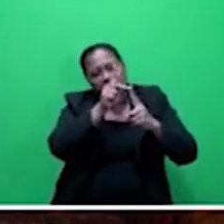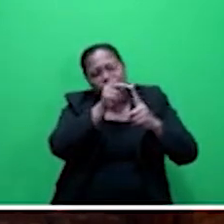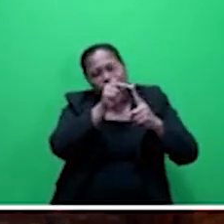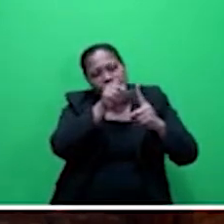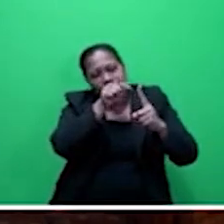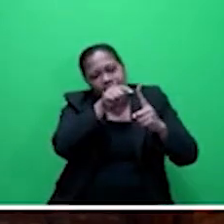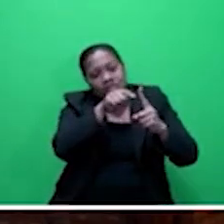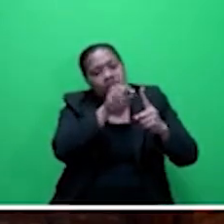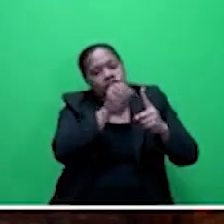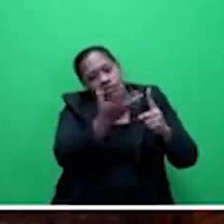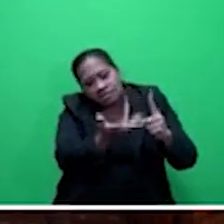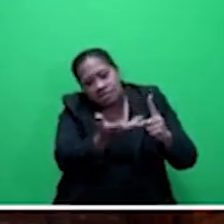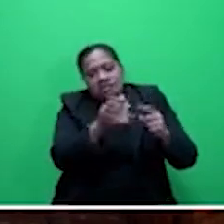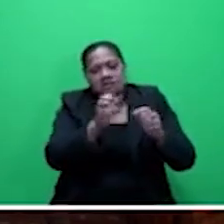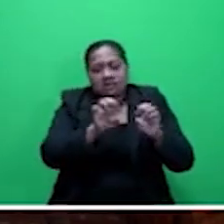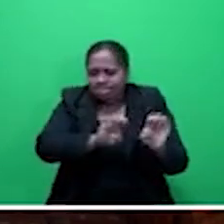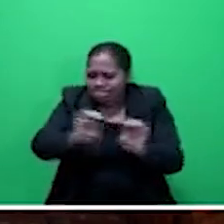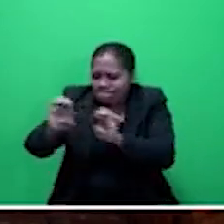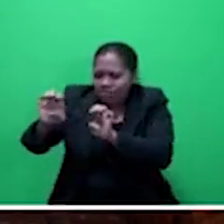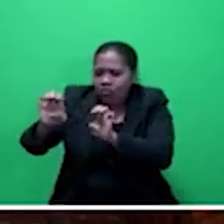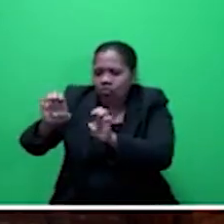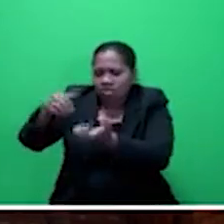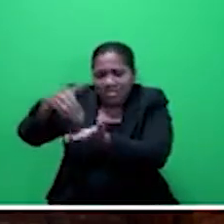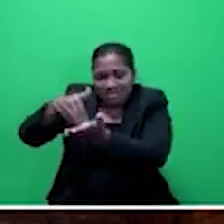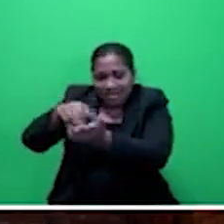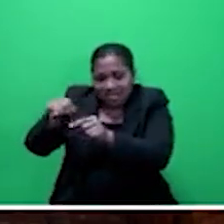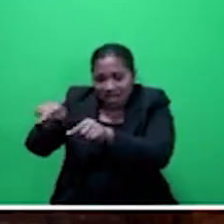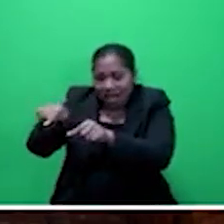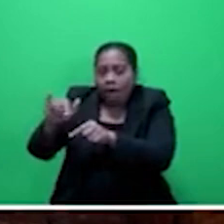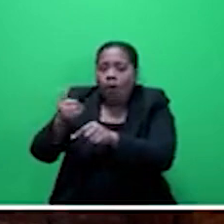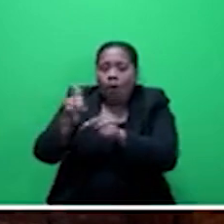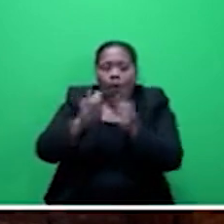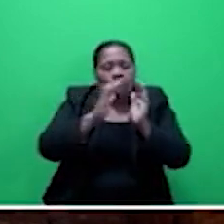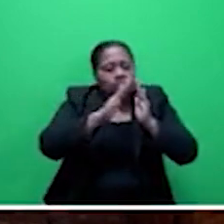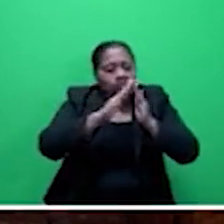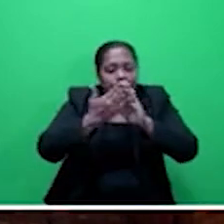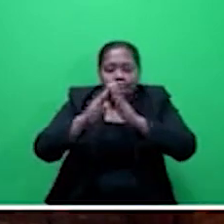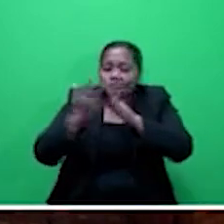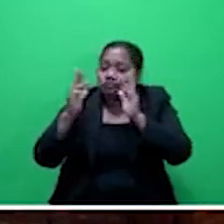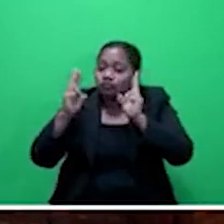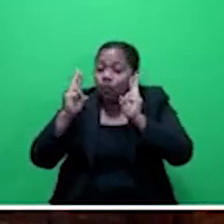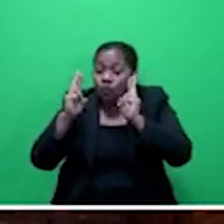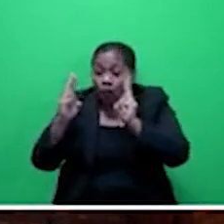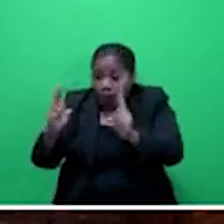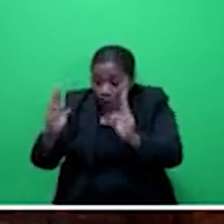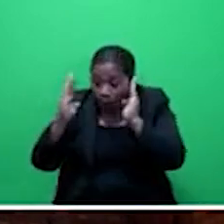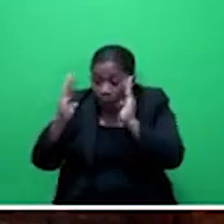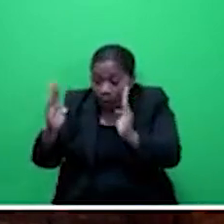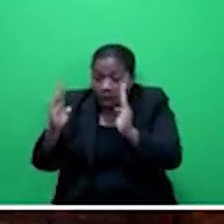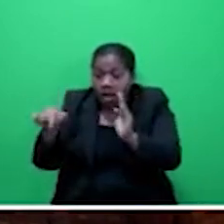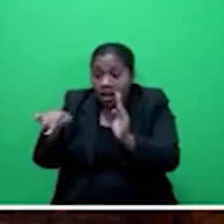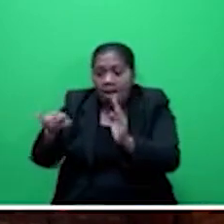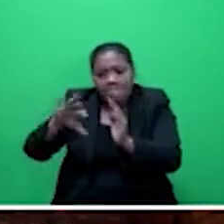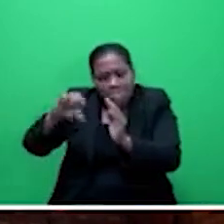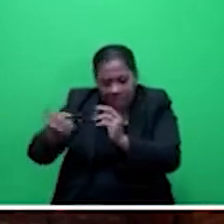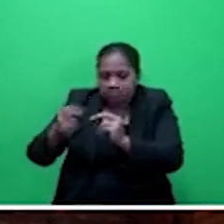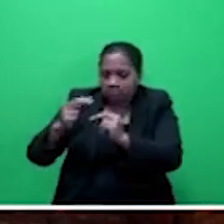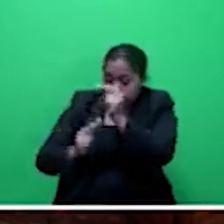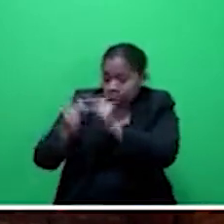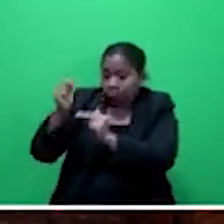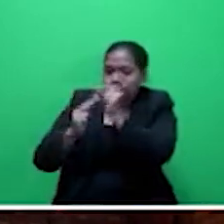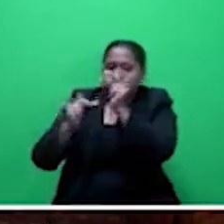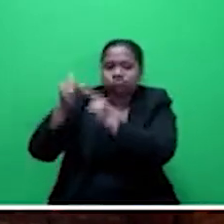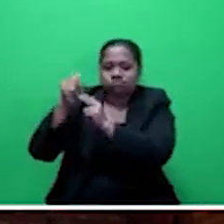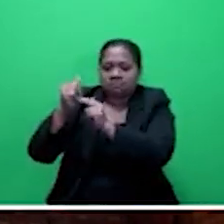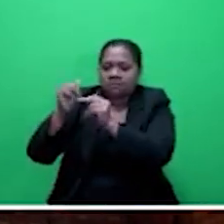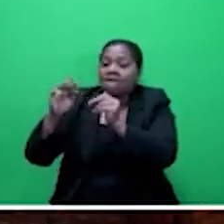evacuation centres or community halls, it must be built to standard if they are to be used for shelter when the need